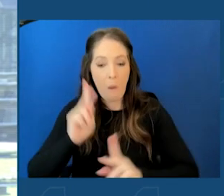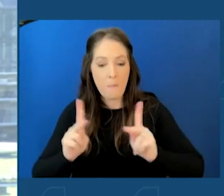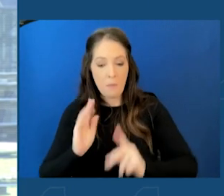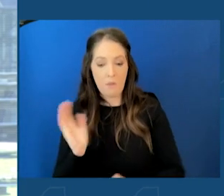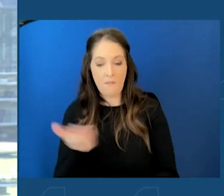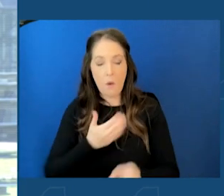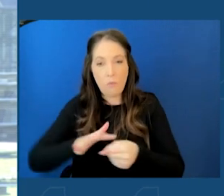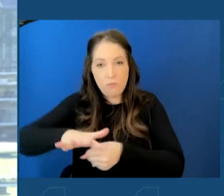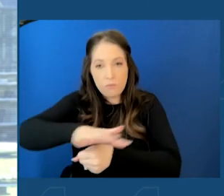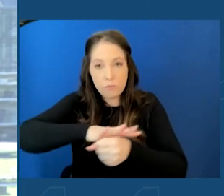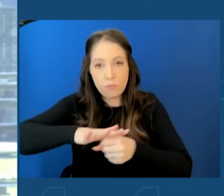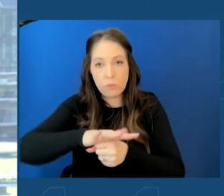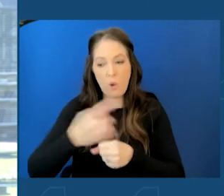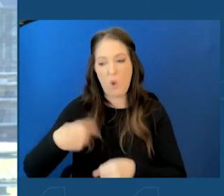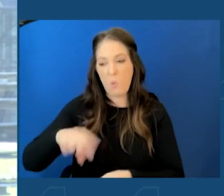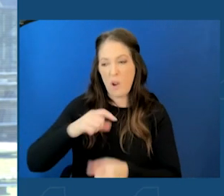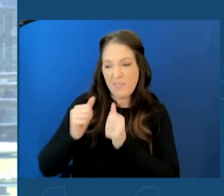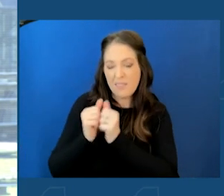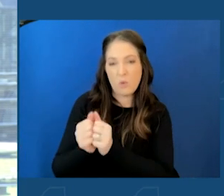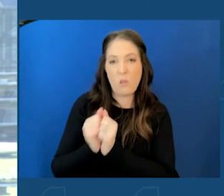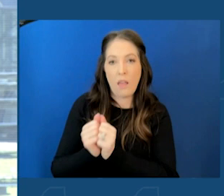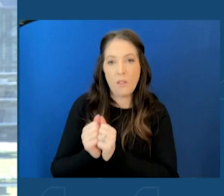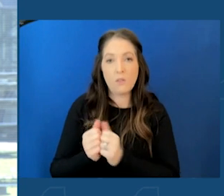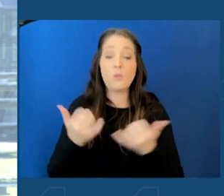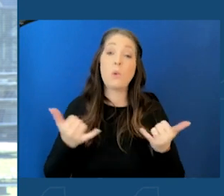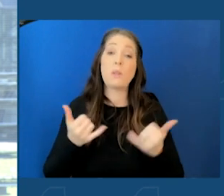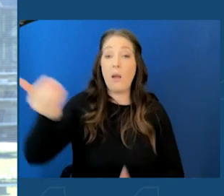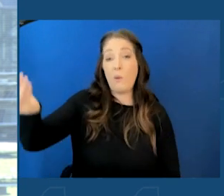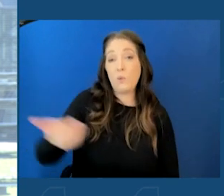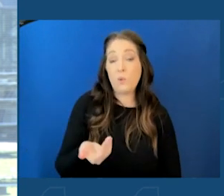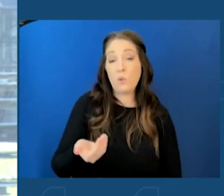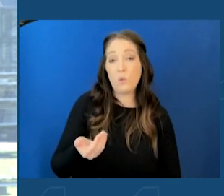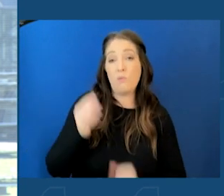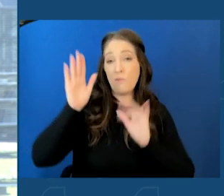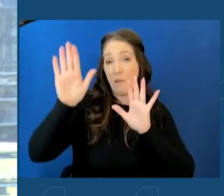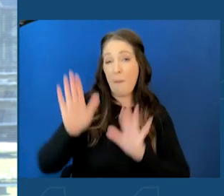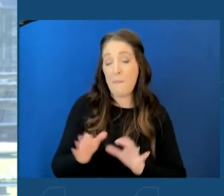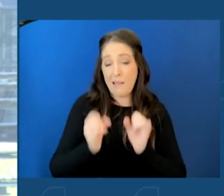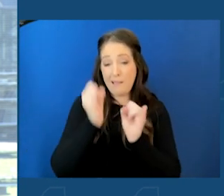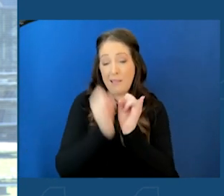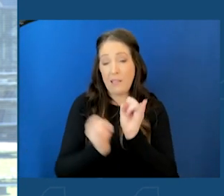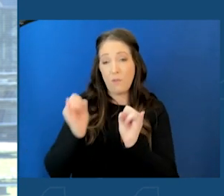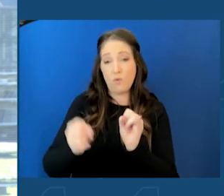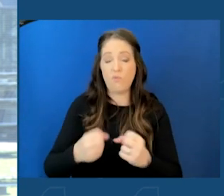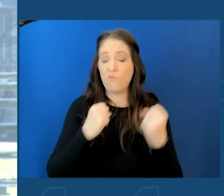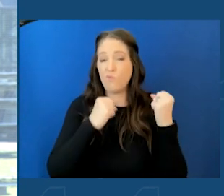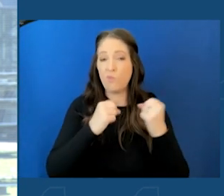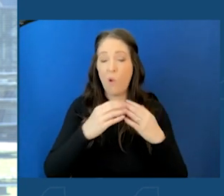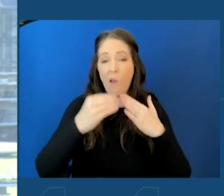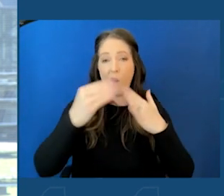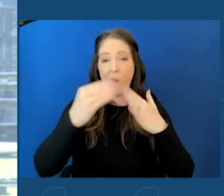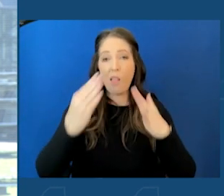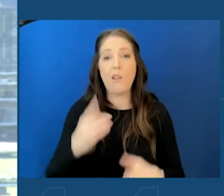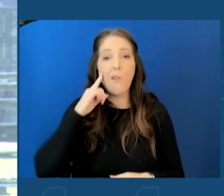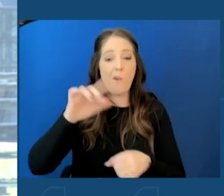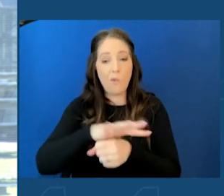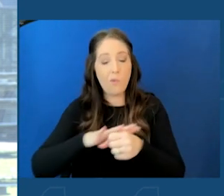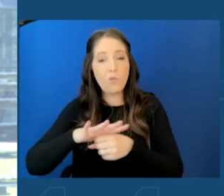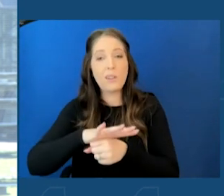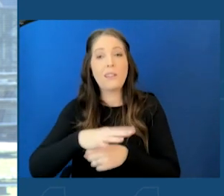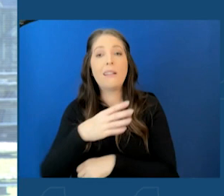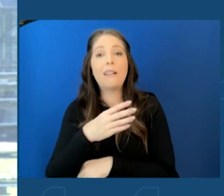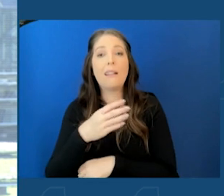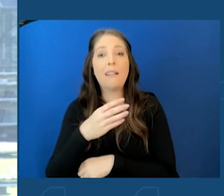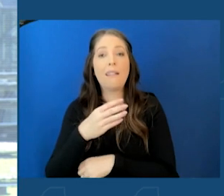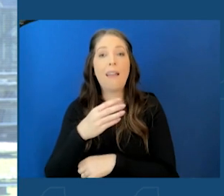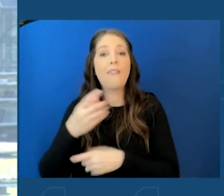we are in this together. And with that, let me introduce an amazing individual, a strong leader for our region and for our friends in New